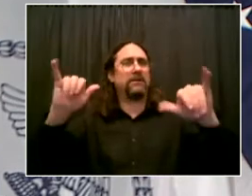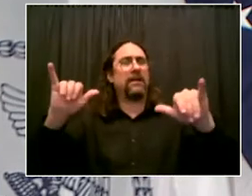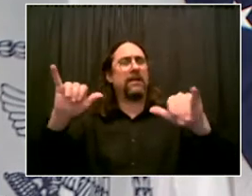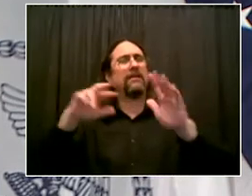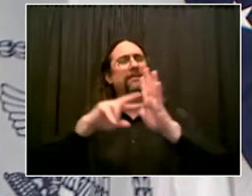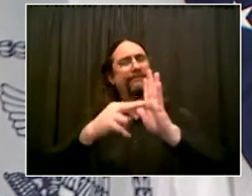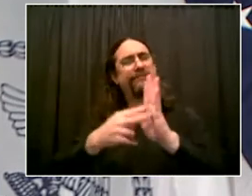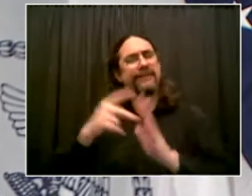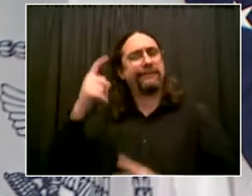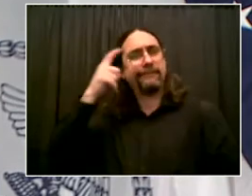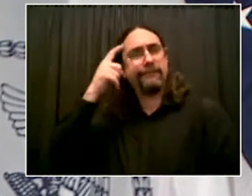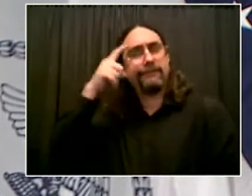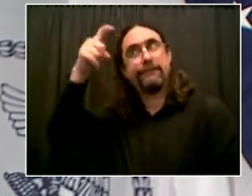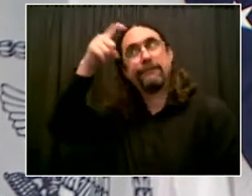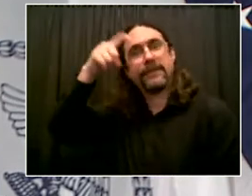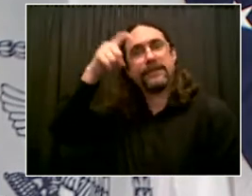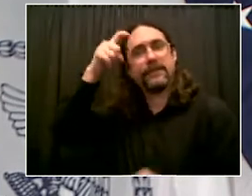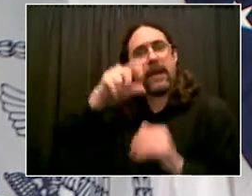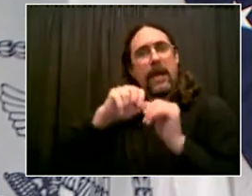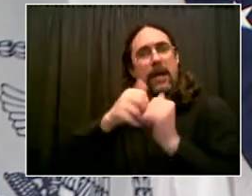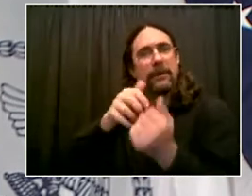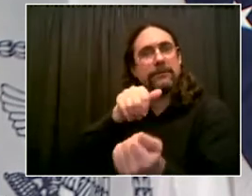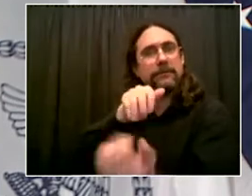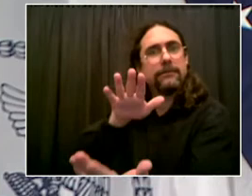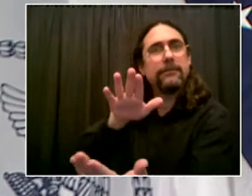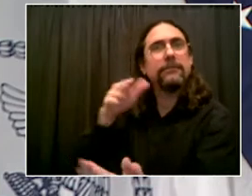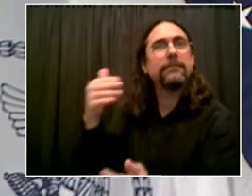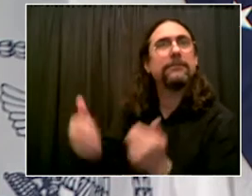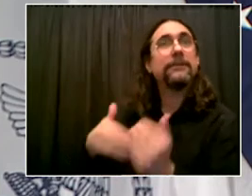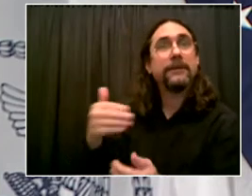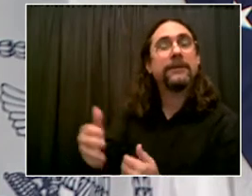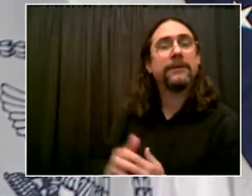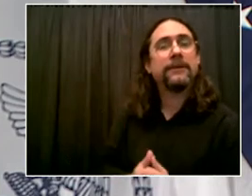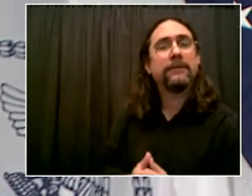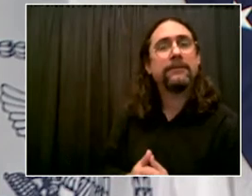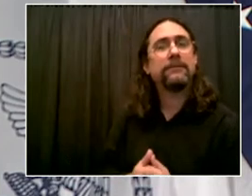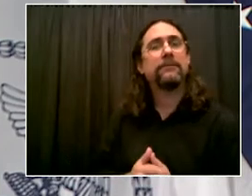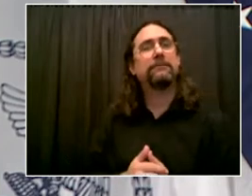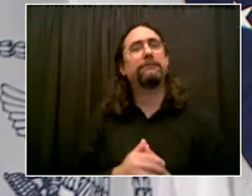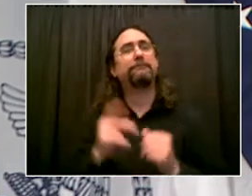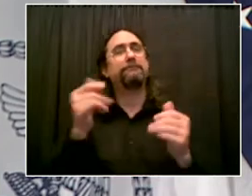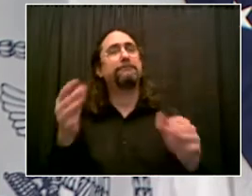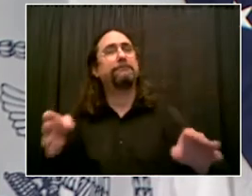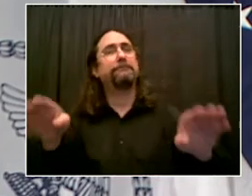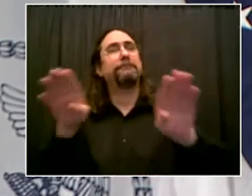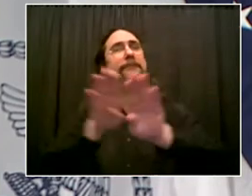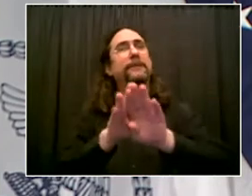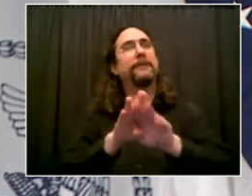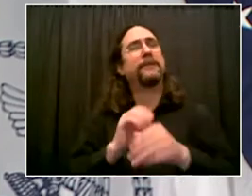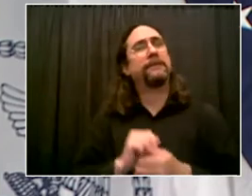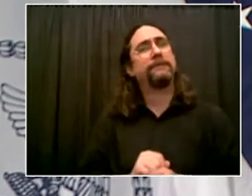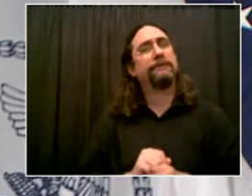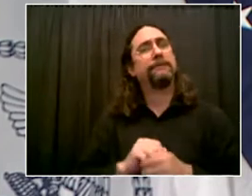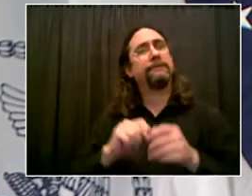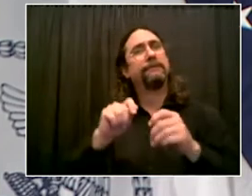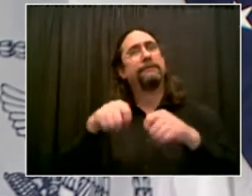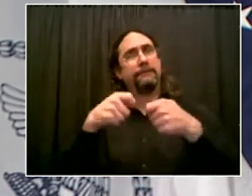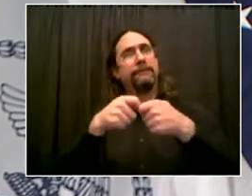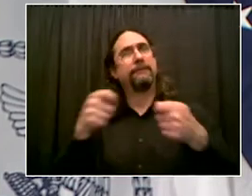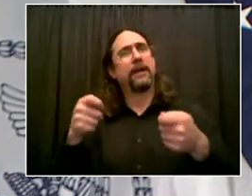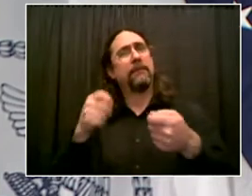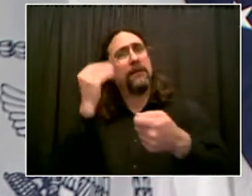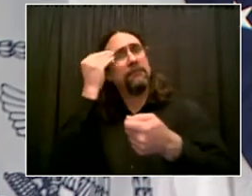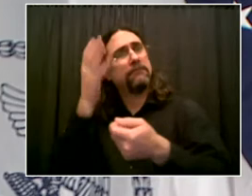really being smart, really being smart. As I mentioned, 3.8 million people have gotten at least one dose of the